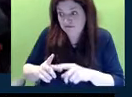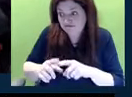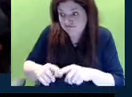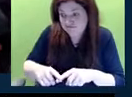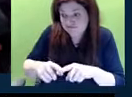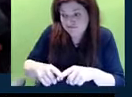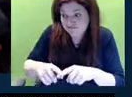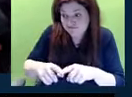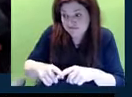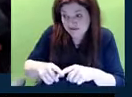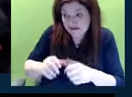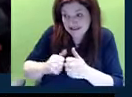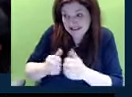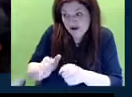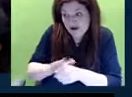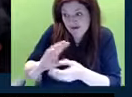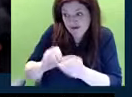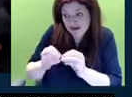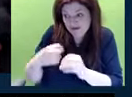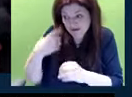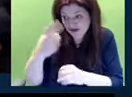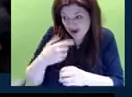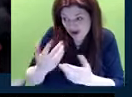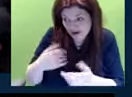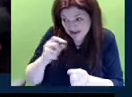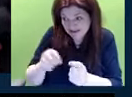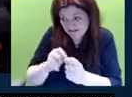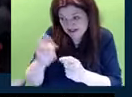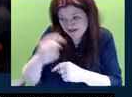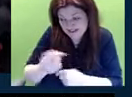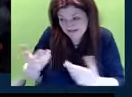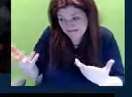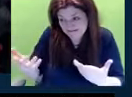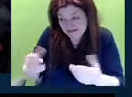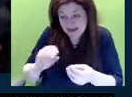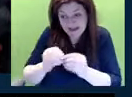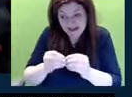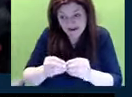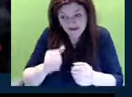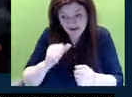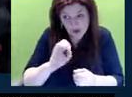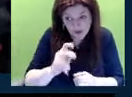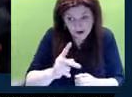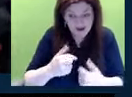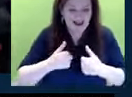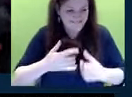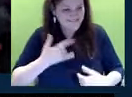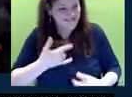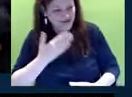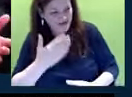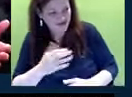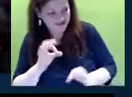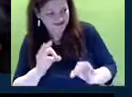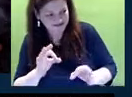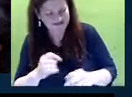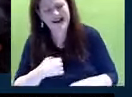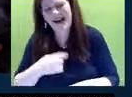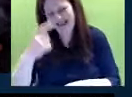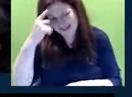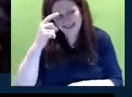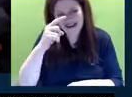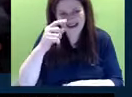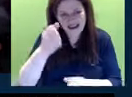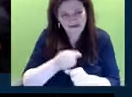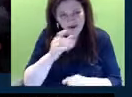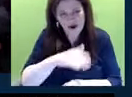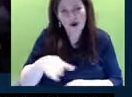how the COVID numbers on any particular day. When the numbers get good, I get good. And I think everybody across our